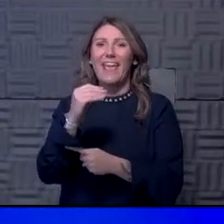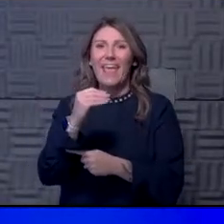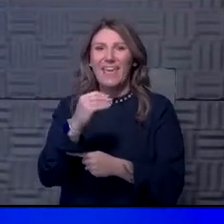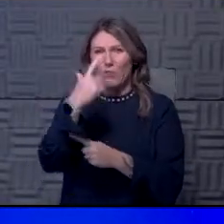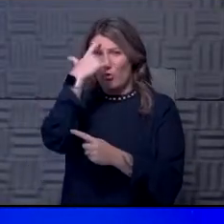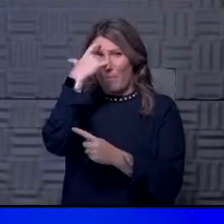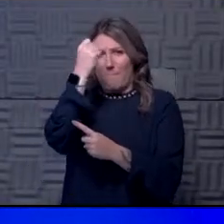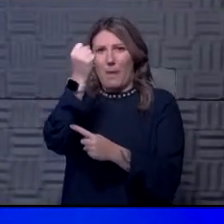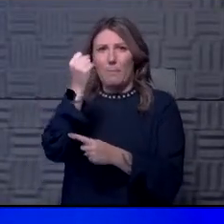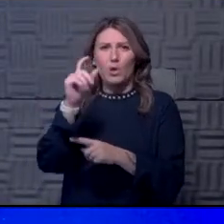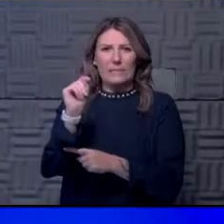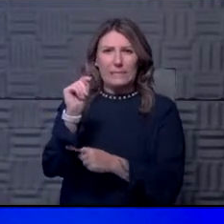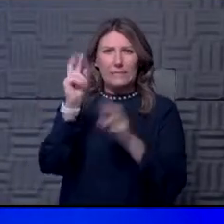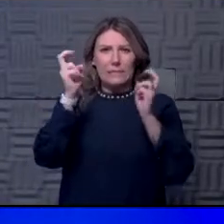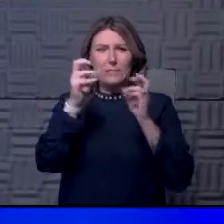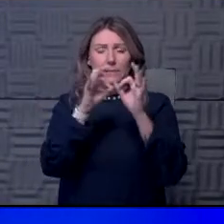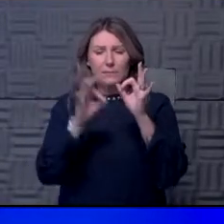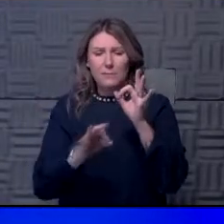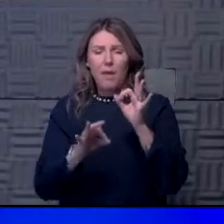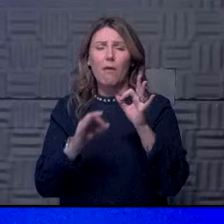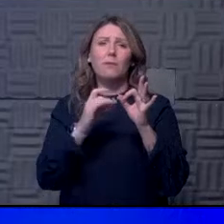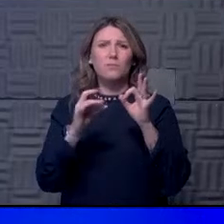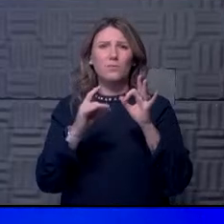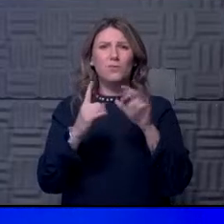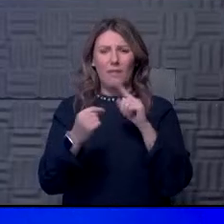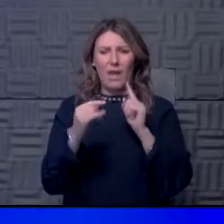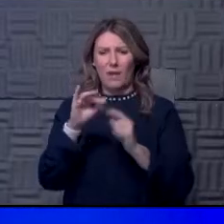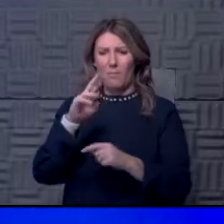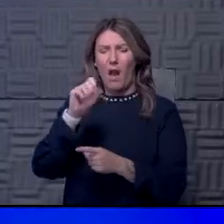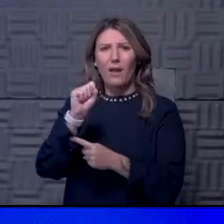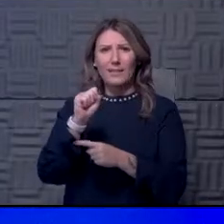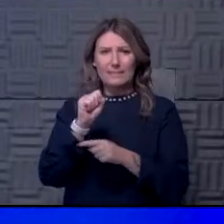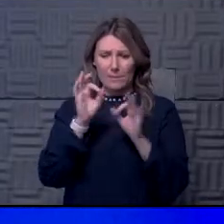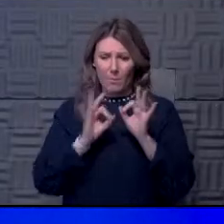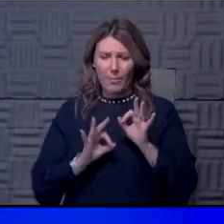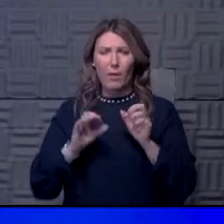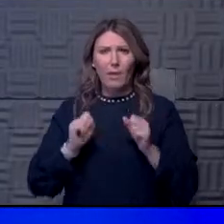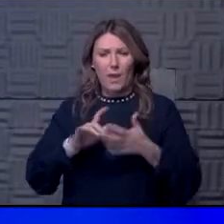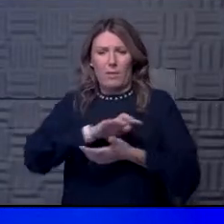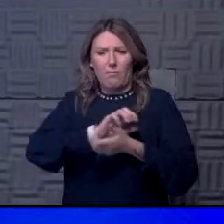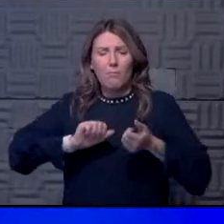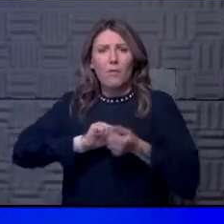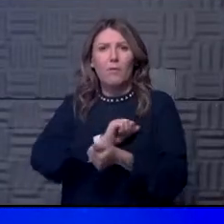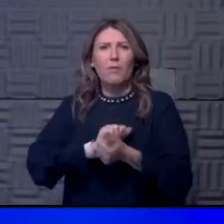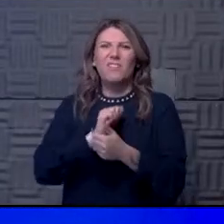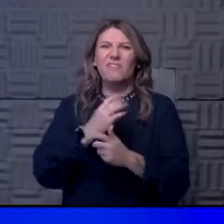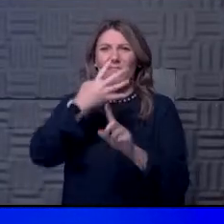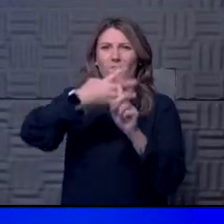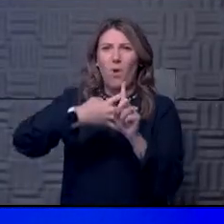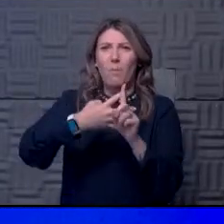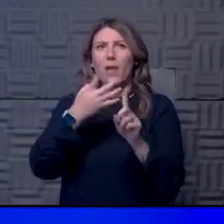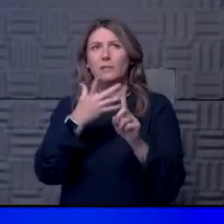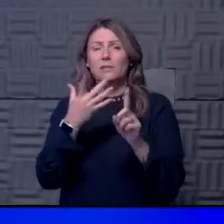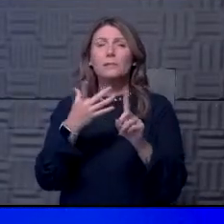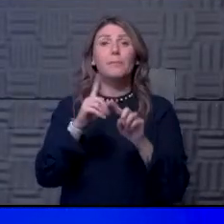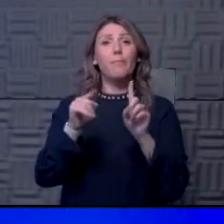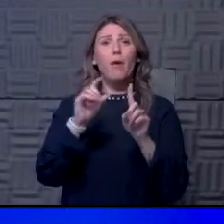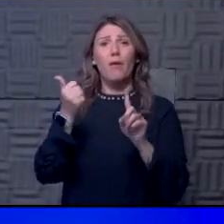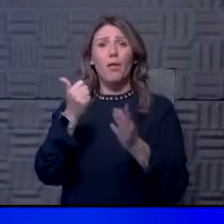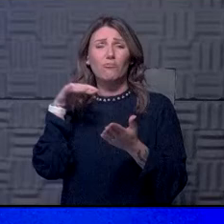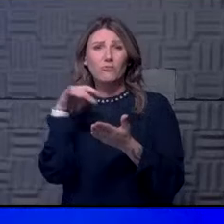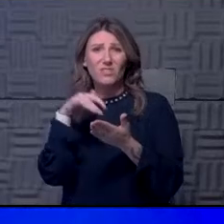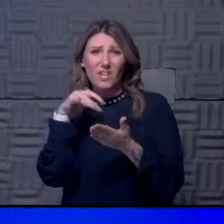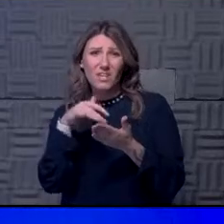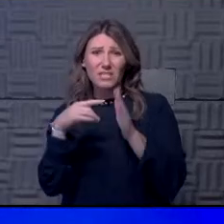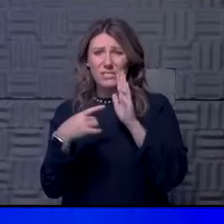specifically talking about antibodies, there have been other studies that show you have antibodies out to four months or more. But there's other been other studies, I